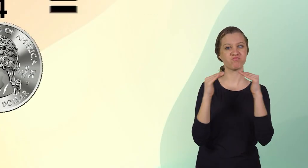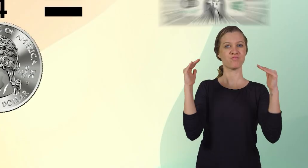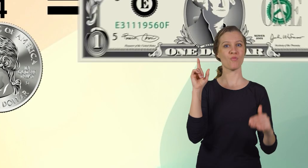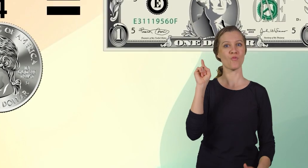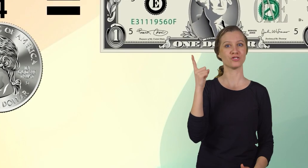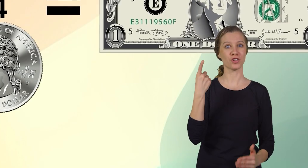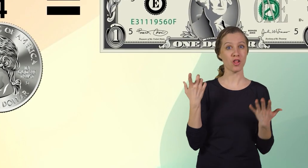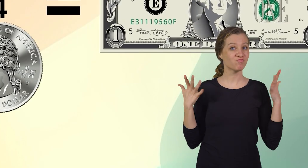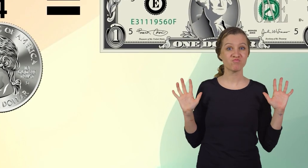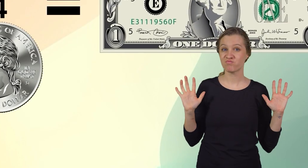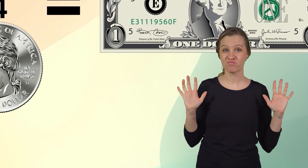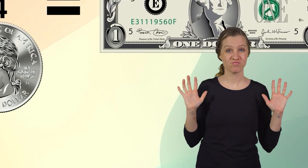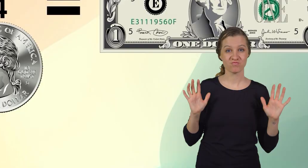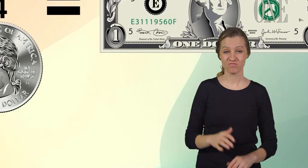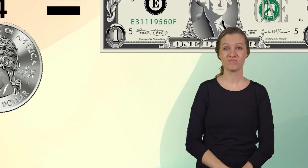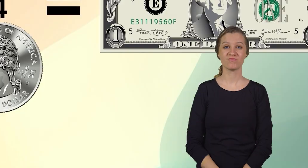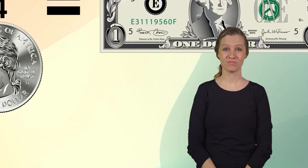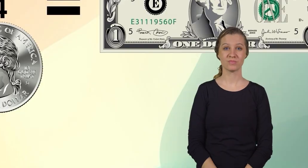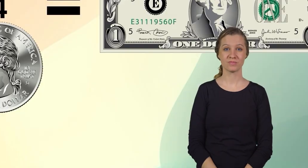quarters to equal a dollar.